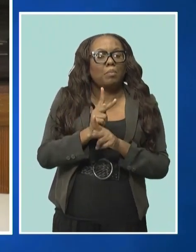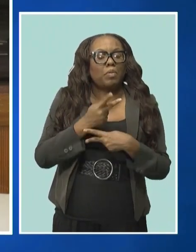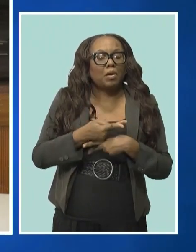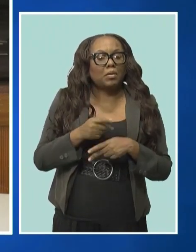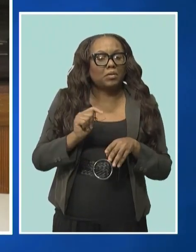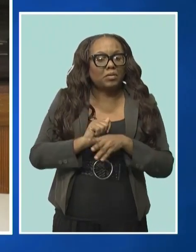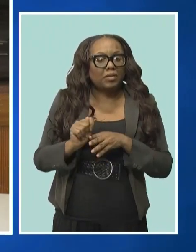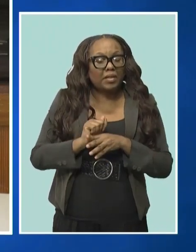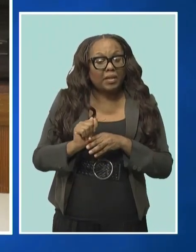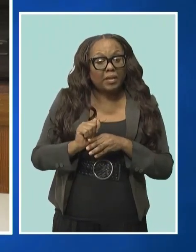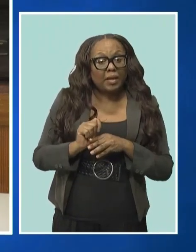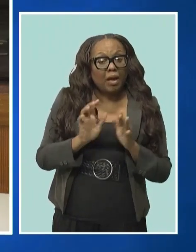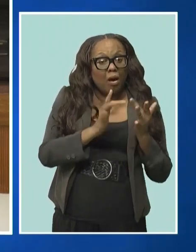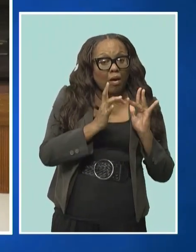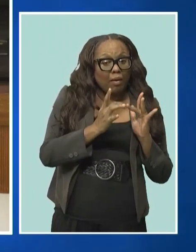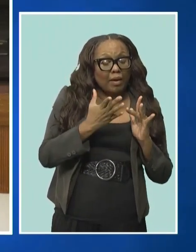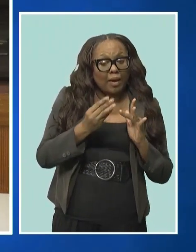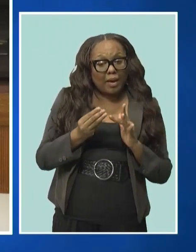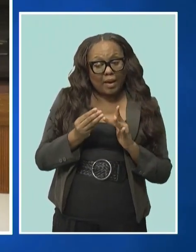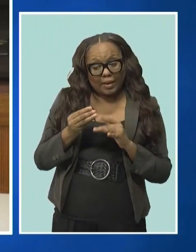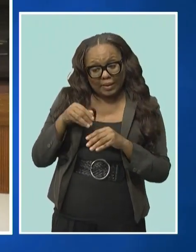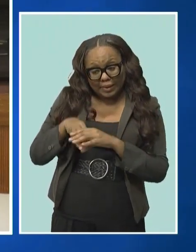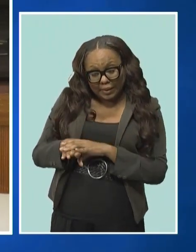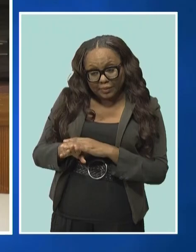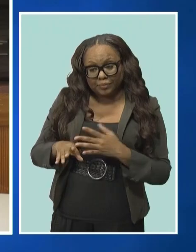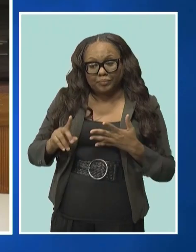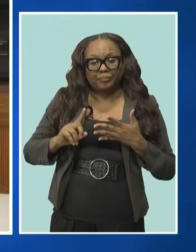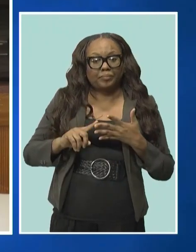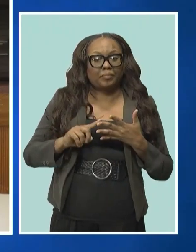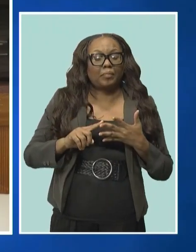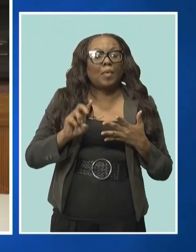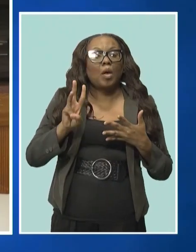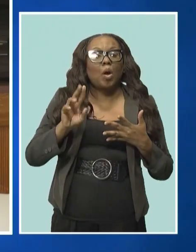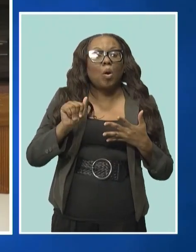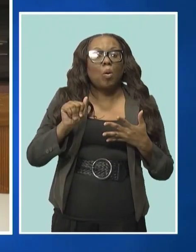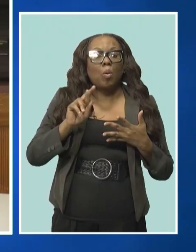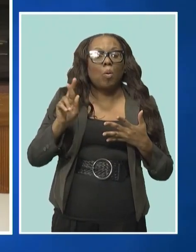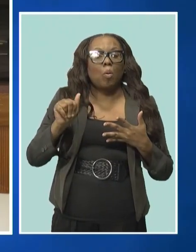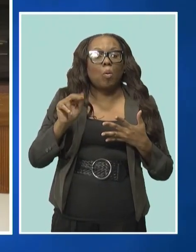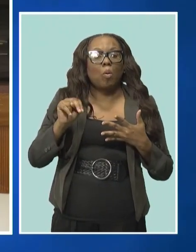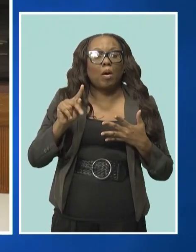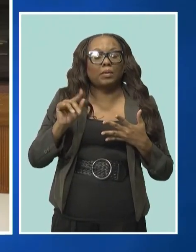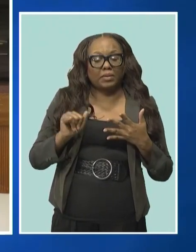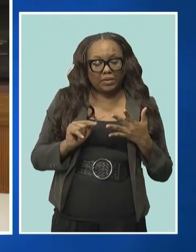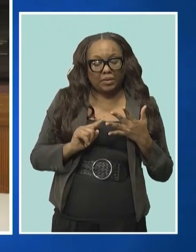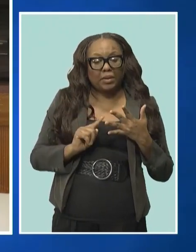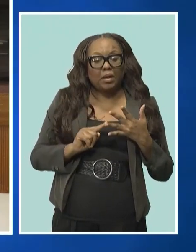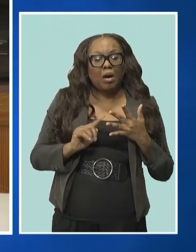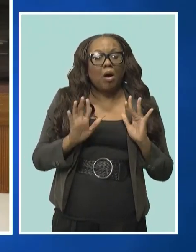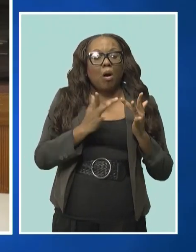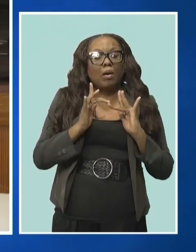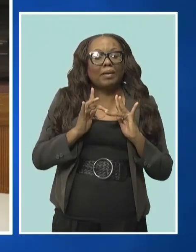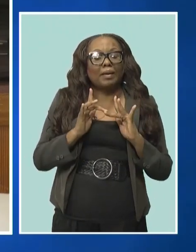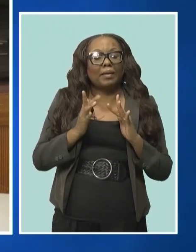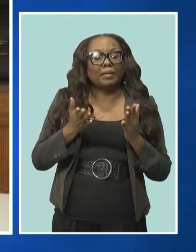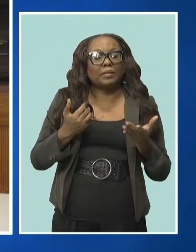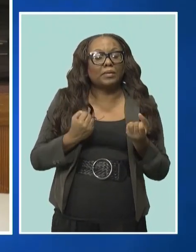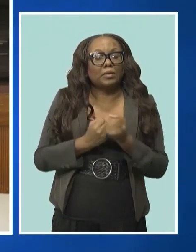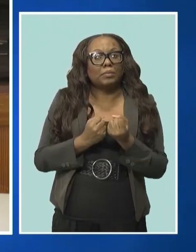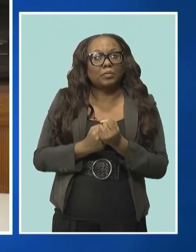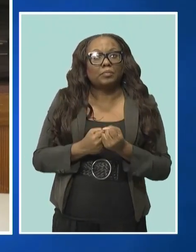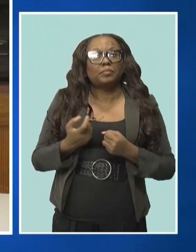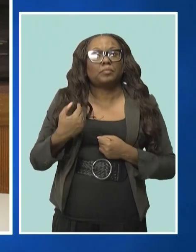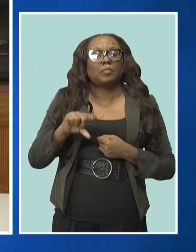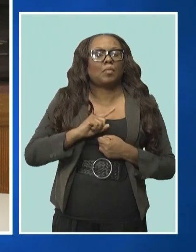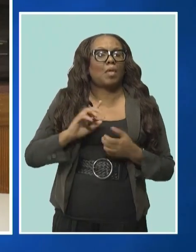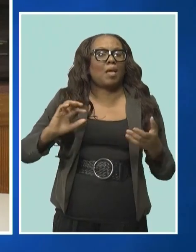and online, warranty and after-sales support. We've partnered with the Barbados Trust Fund to offer you excellent finance terms and